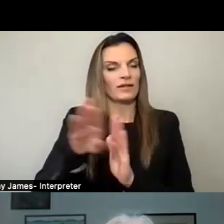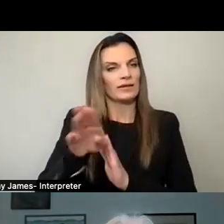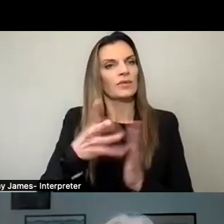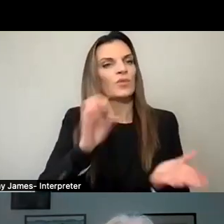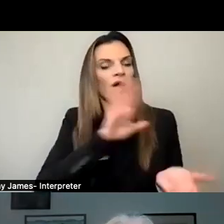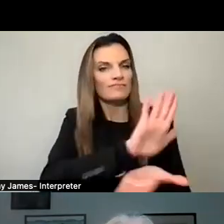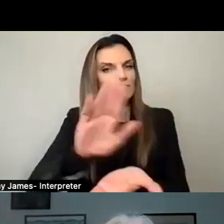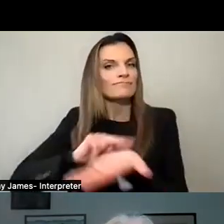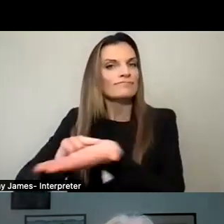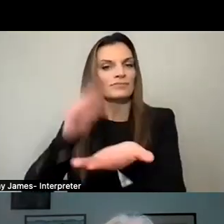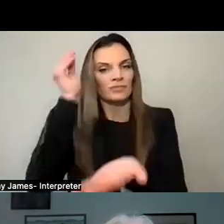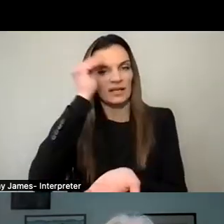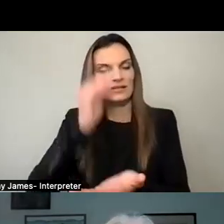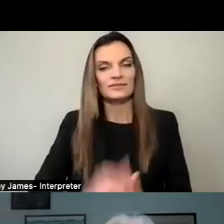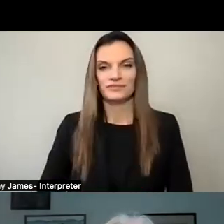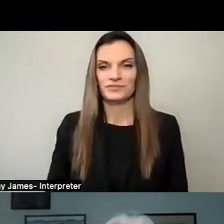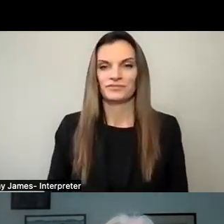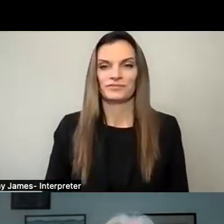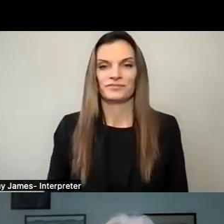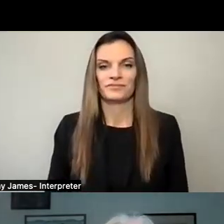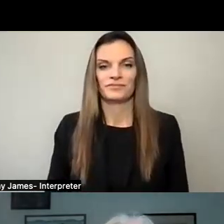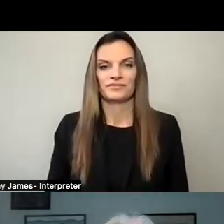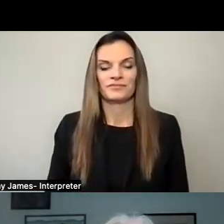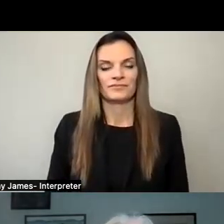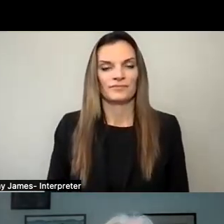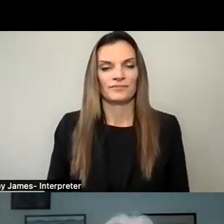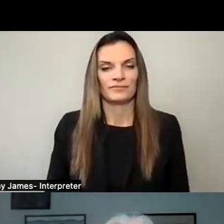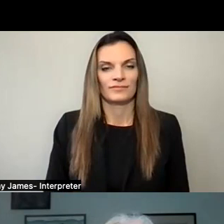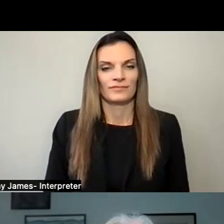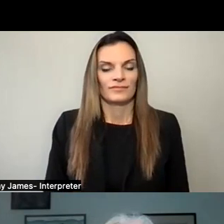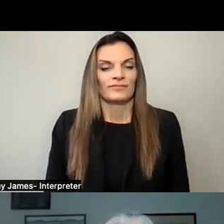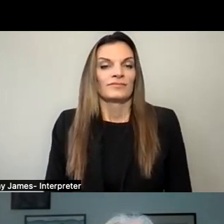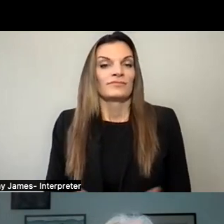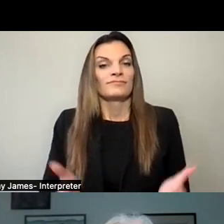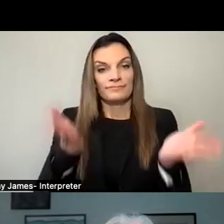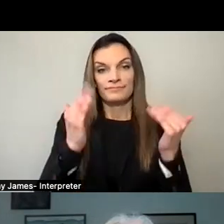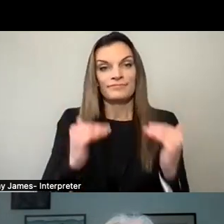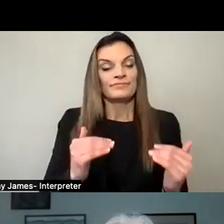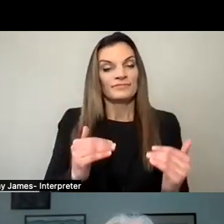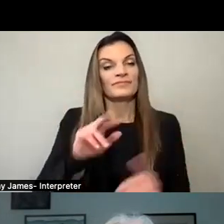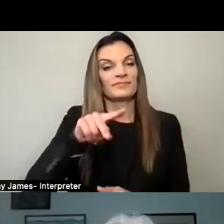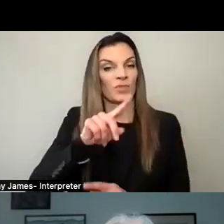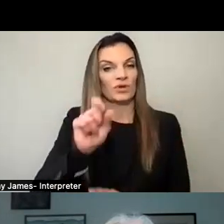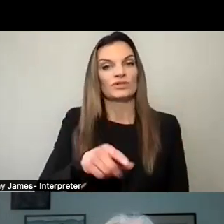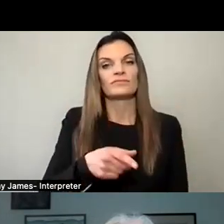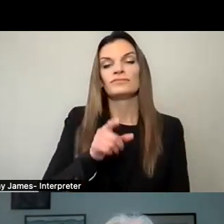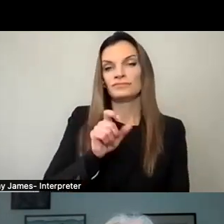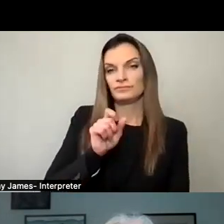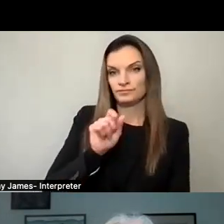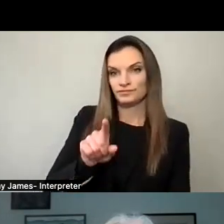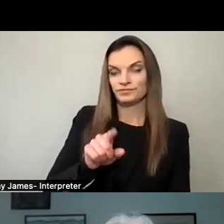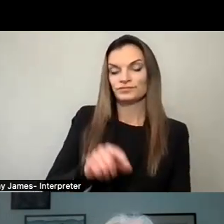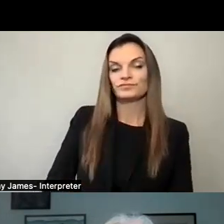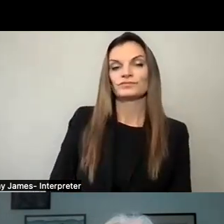Thank you. On to our second question, and Martin will answer first. First, the disability community